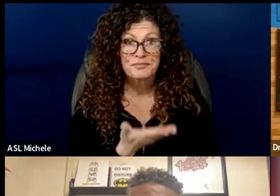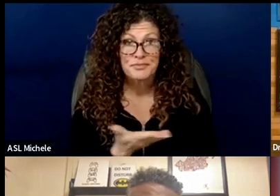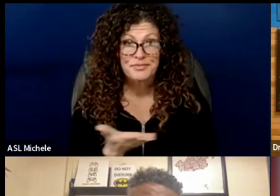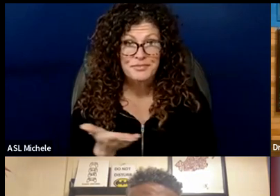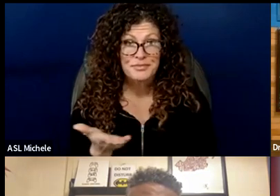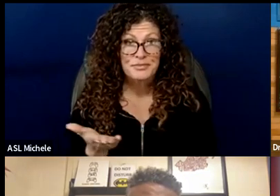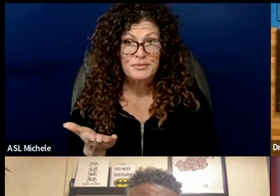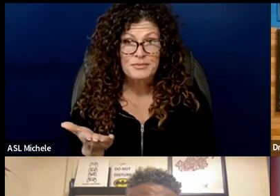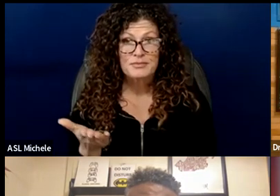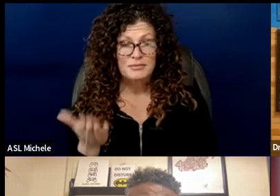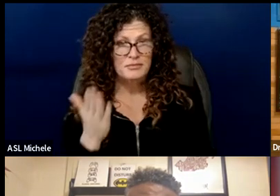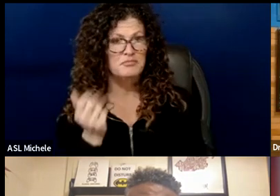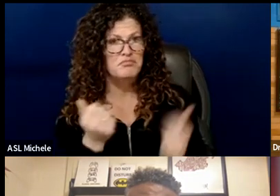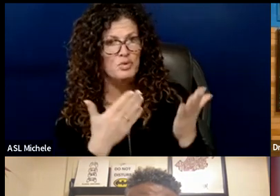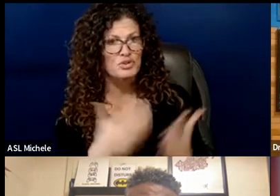so moved